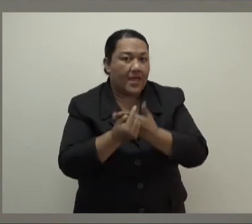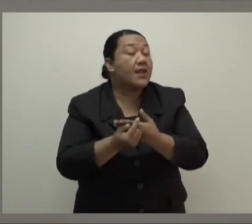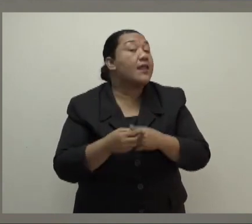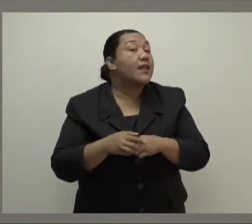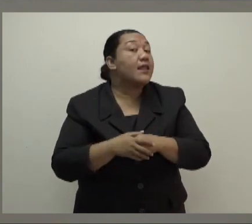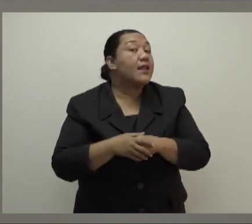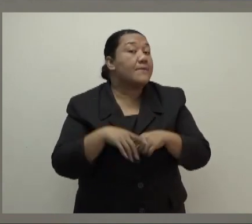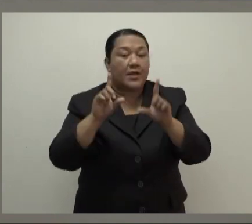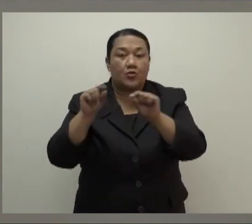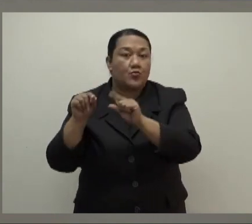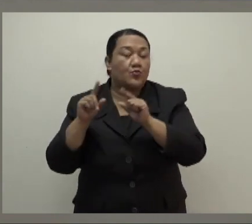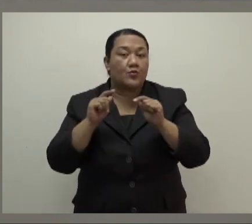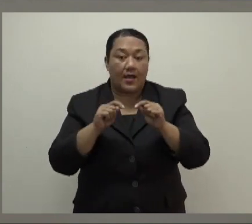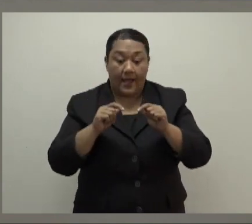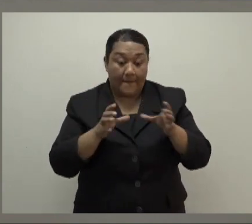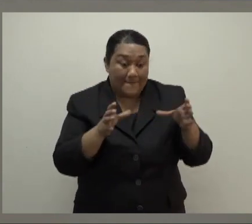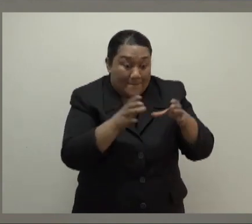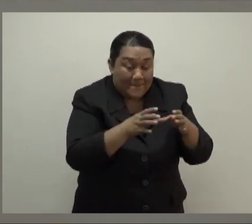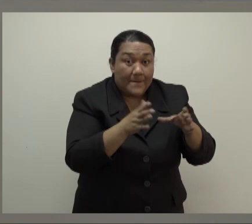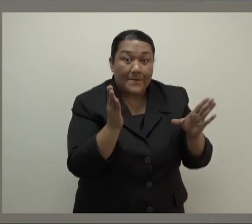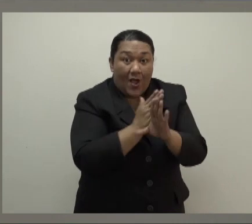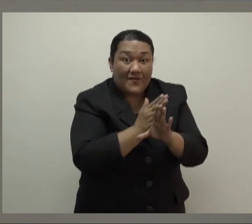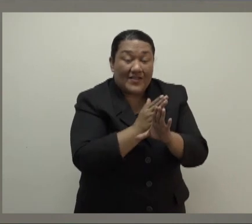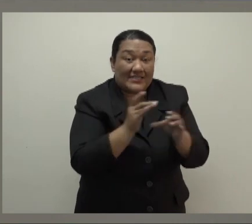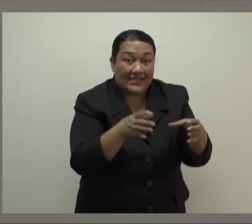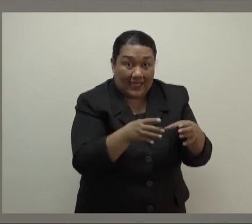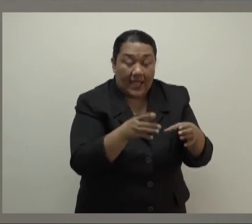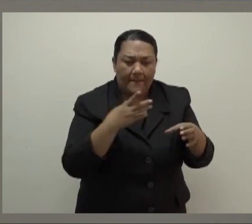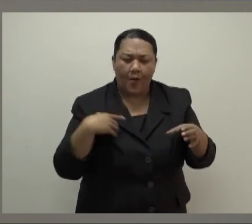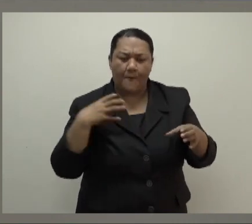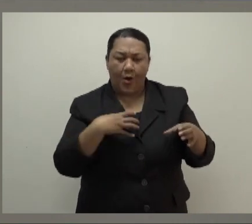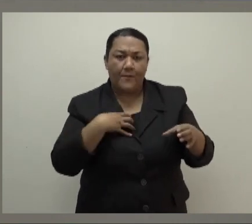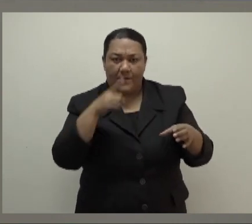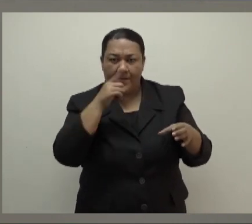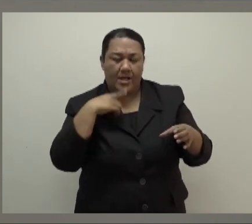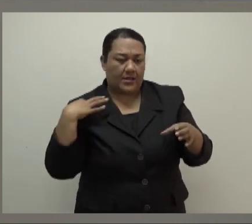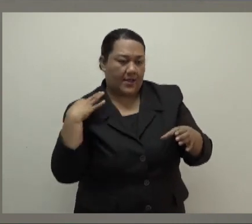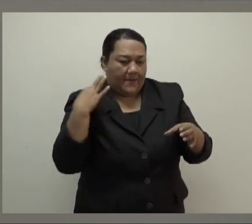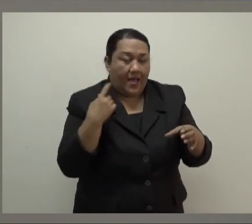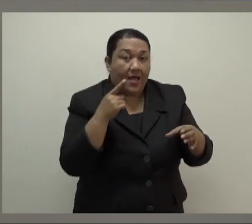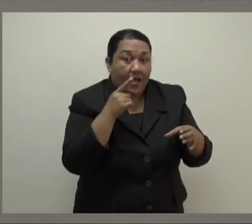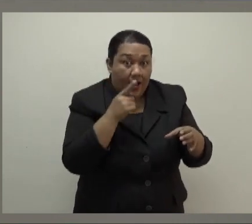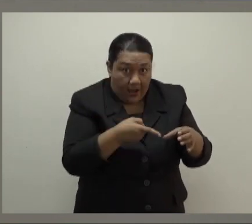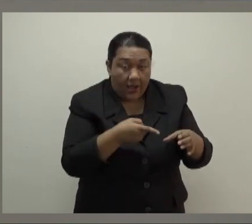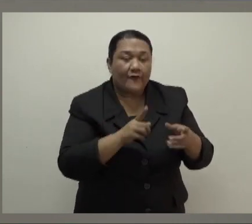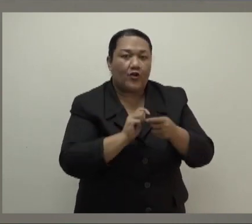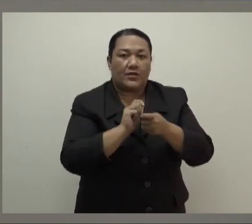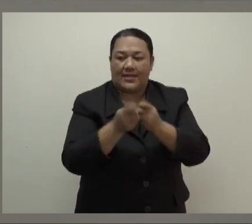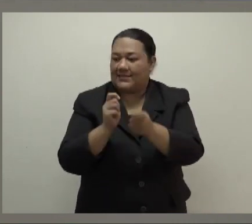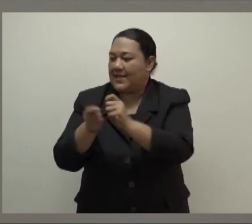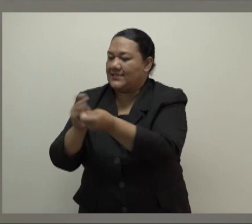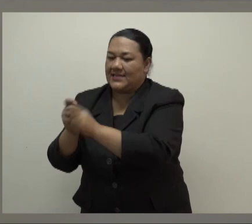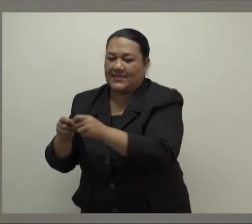out an expression of interest for the private sector and we encourage more people to apply so that we can open as many testing sites as